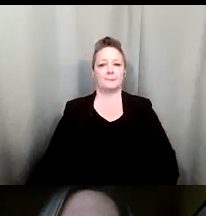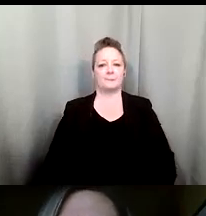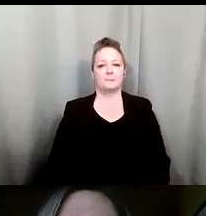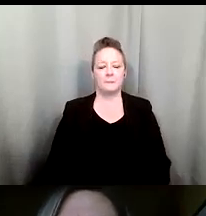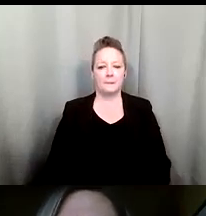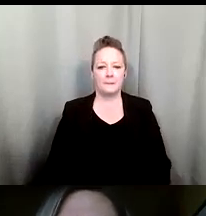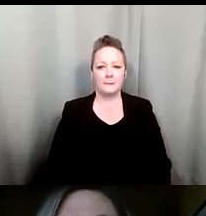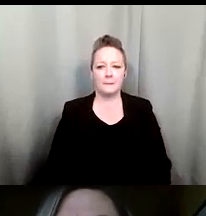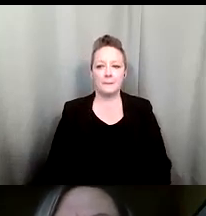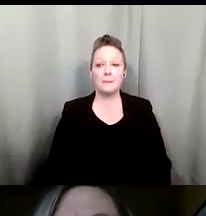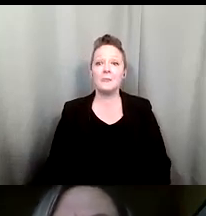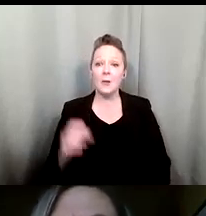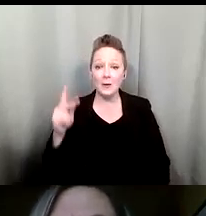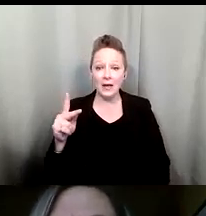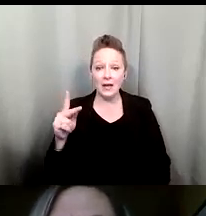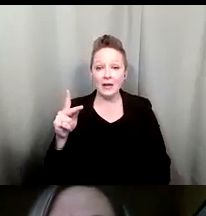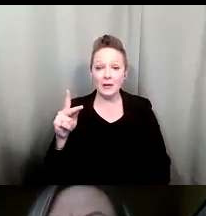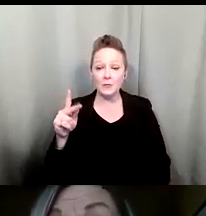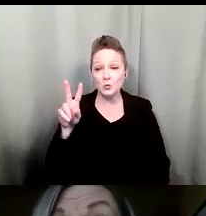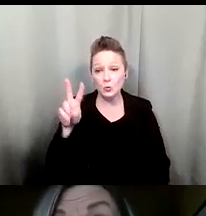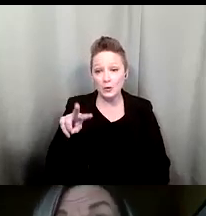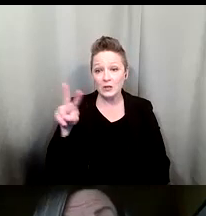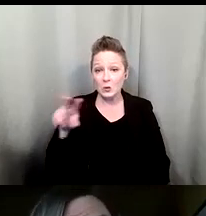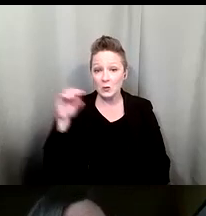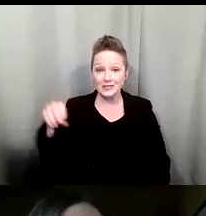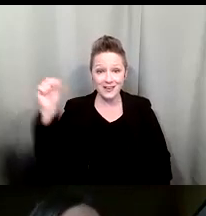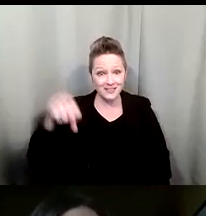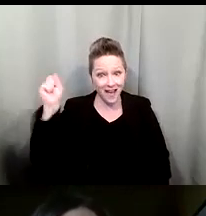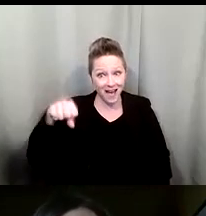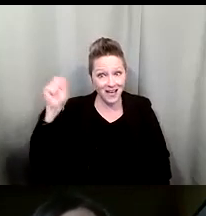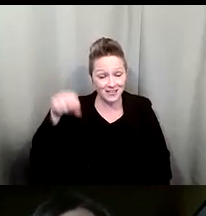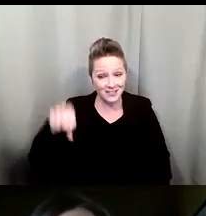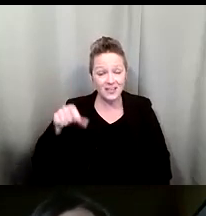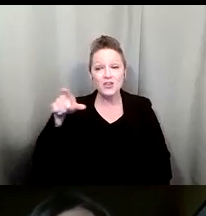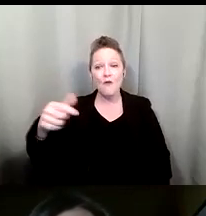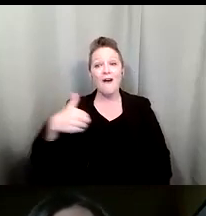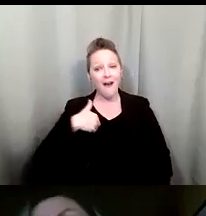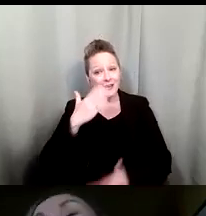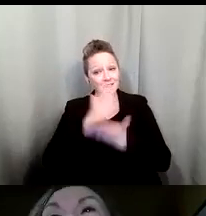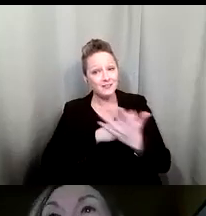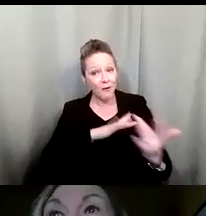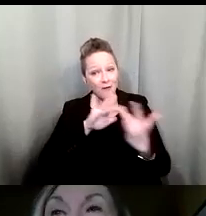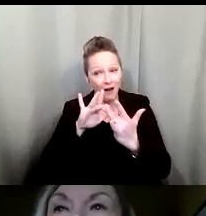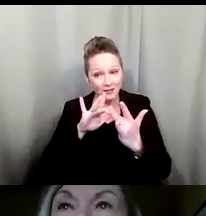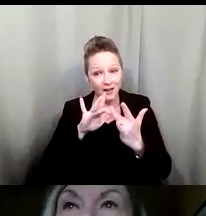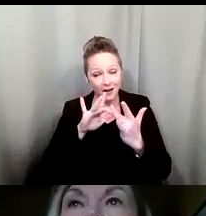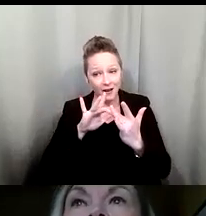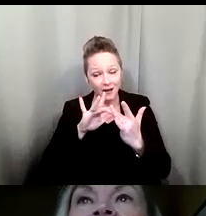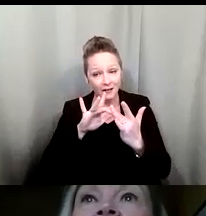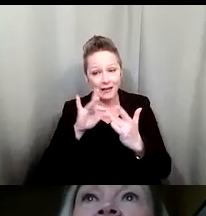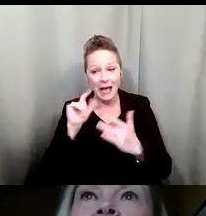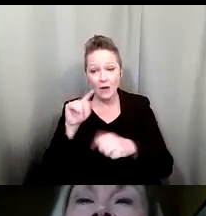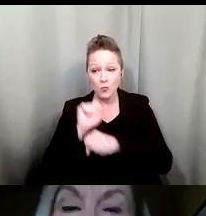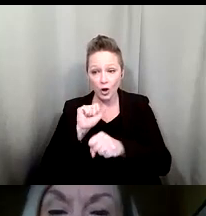I think we're done 22 percent said yes you've had some contact at work